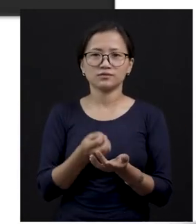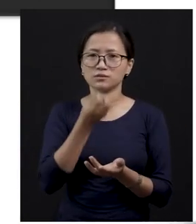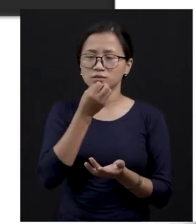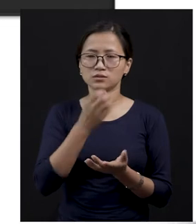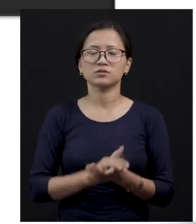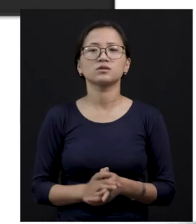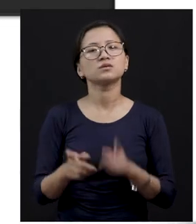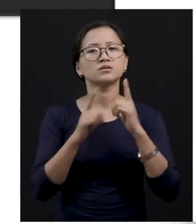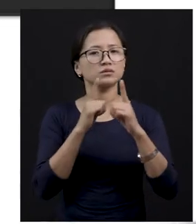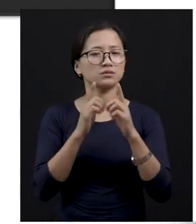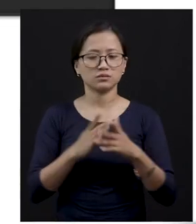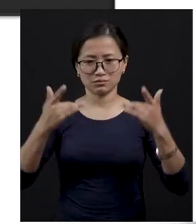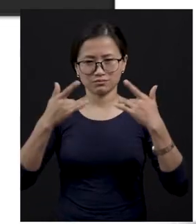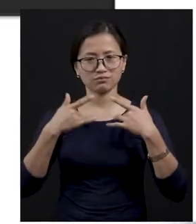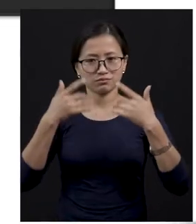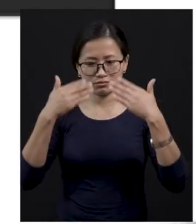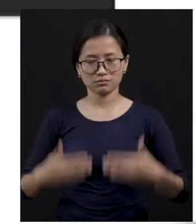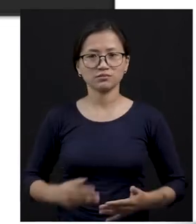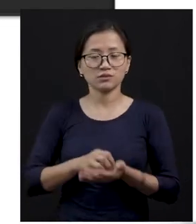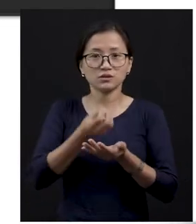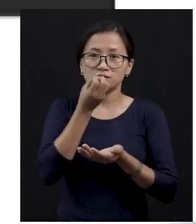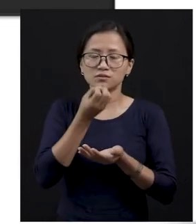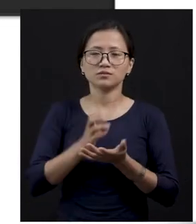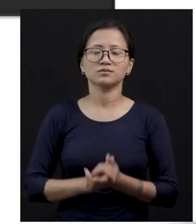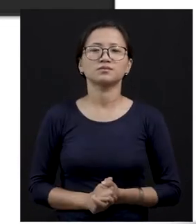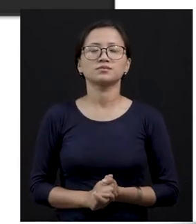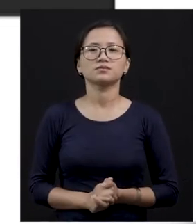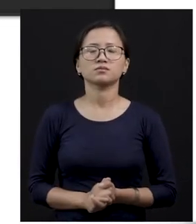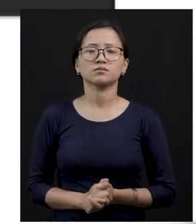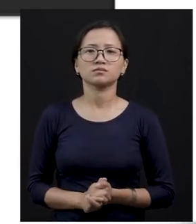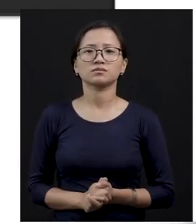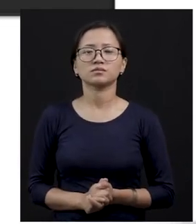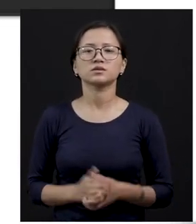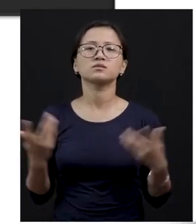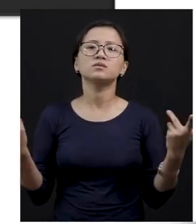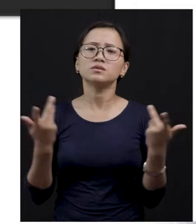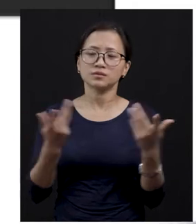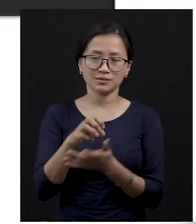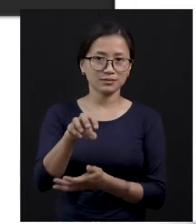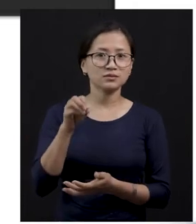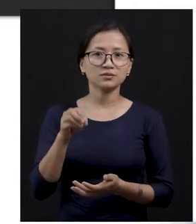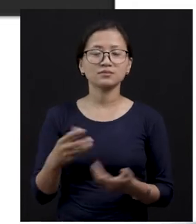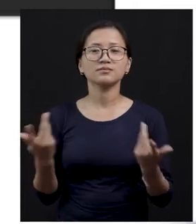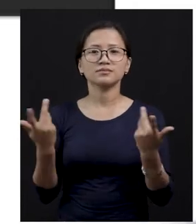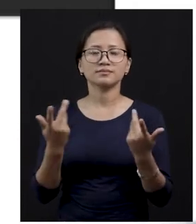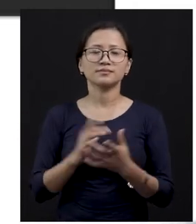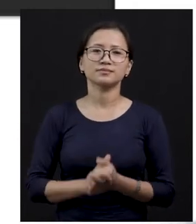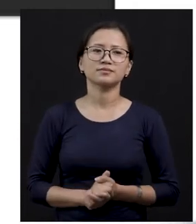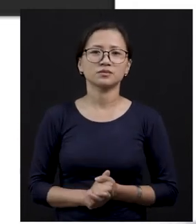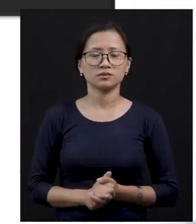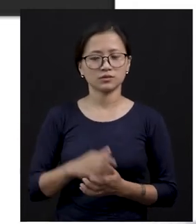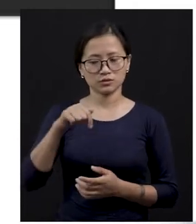The other day we talked about the healthy food, right? So where do we get all this food? Today, children,